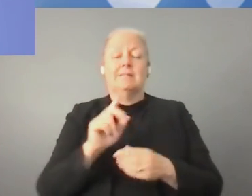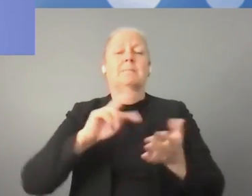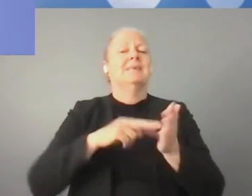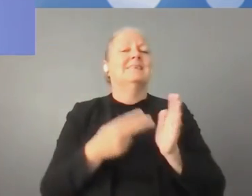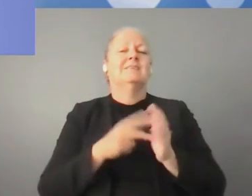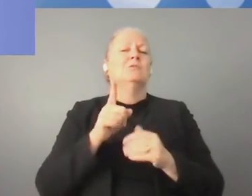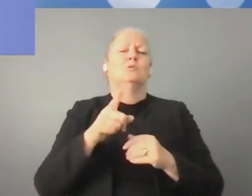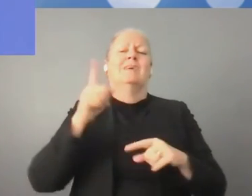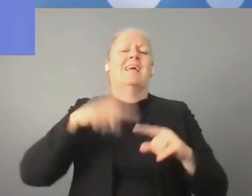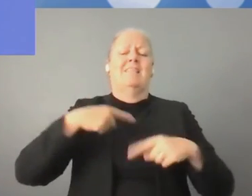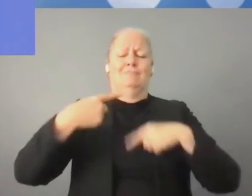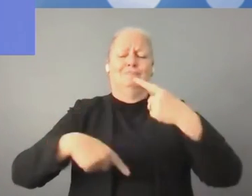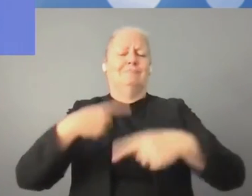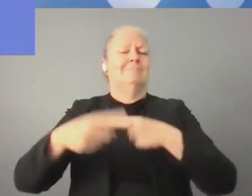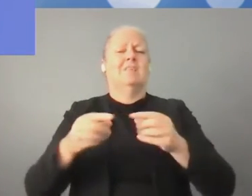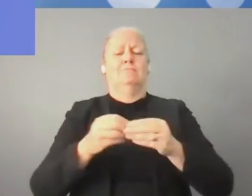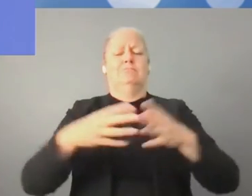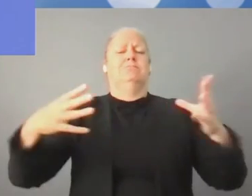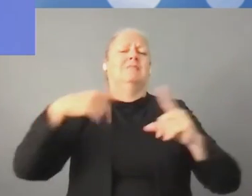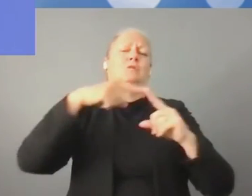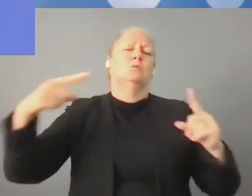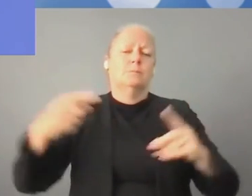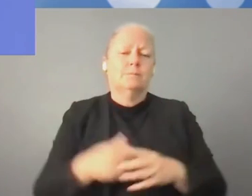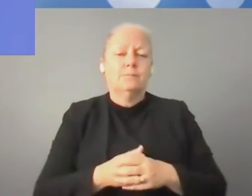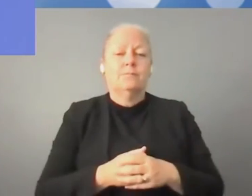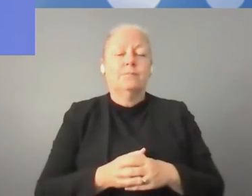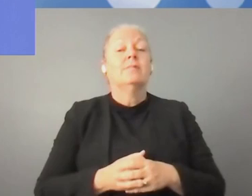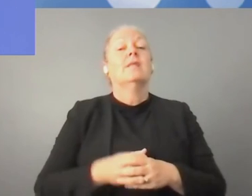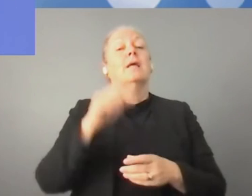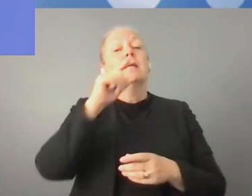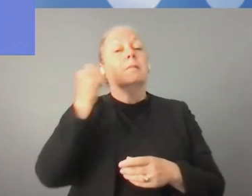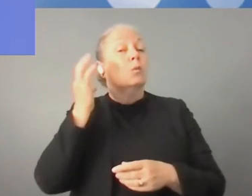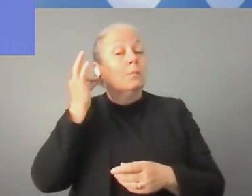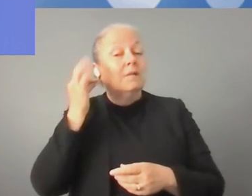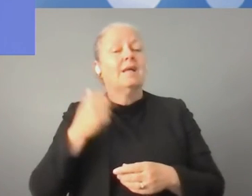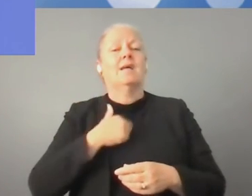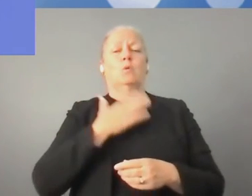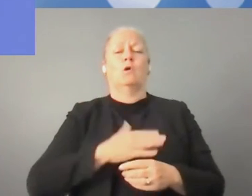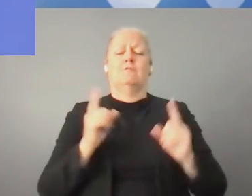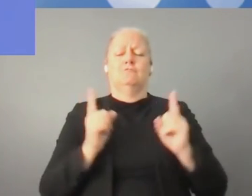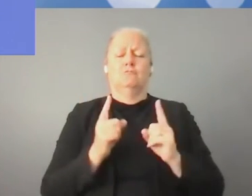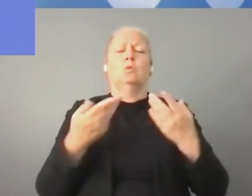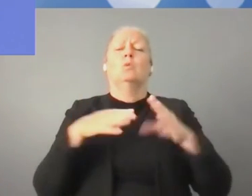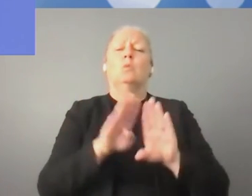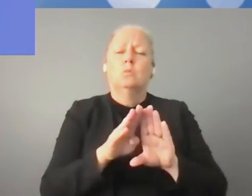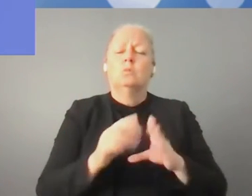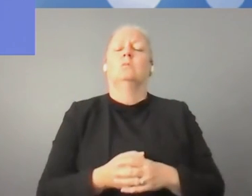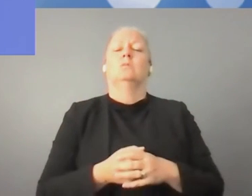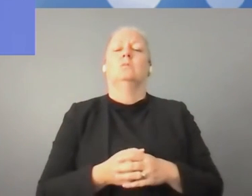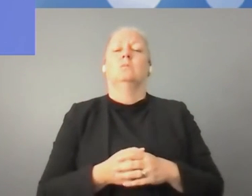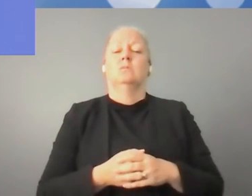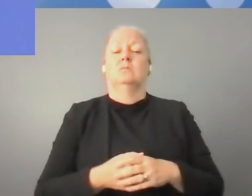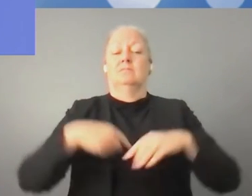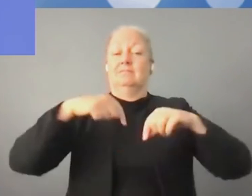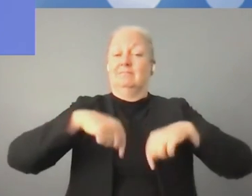possible. Thank you. Thank you very much. Ladies and gentlemen, just to very shortly conclude, so one thing is for certain. The progress of